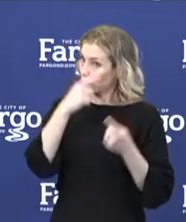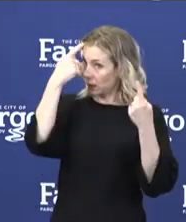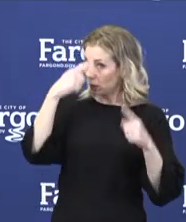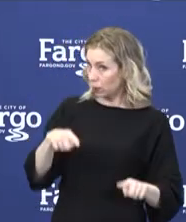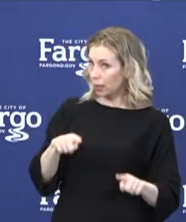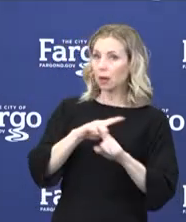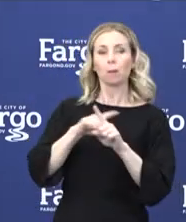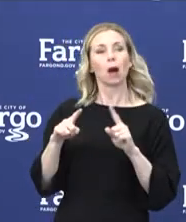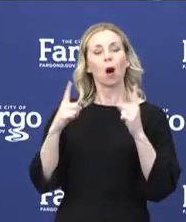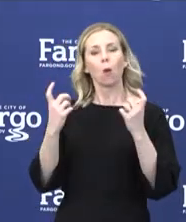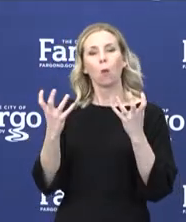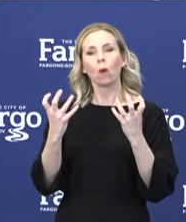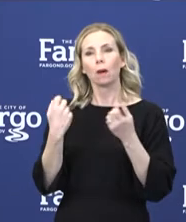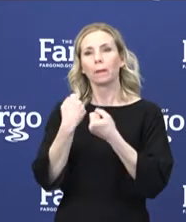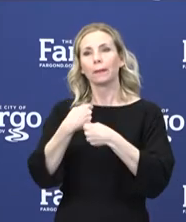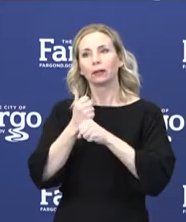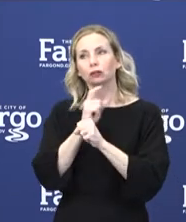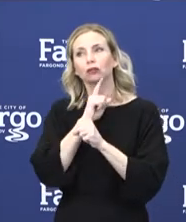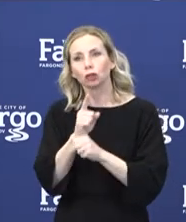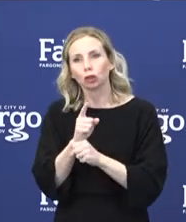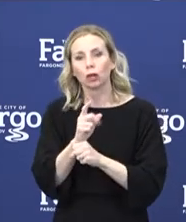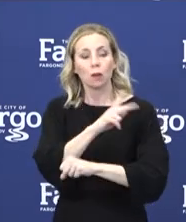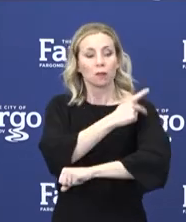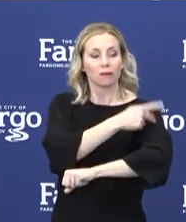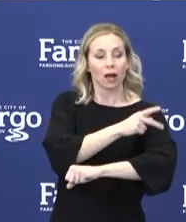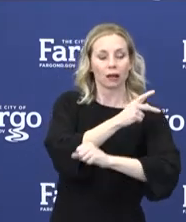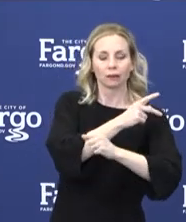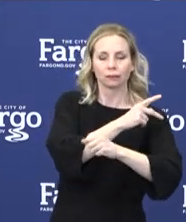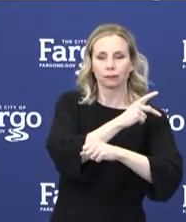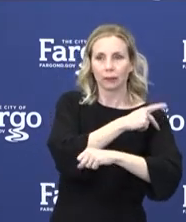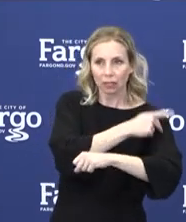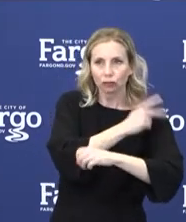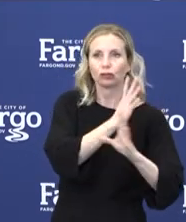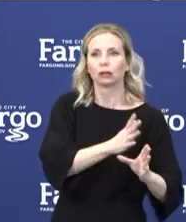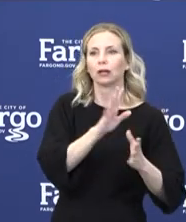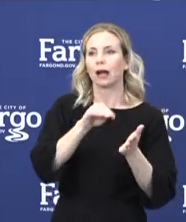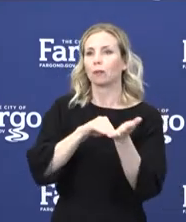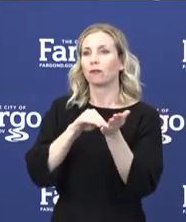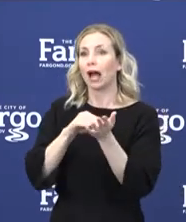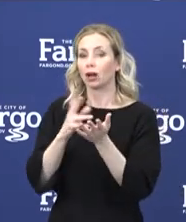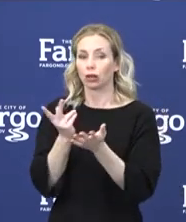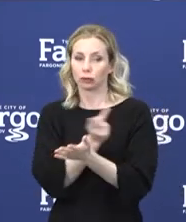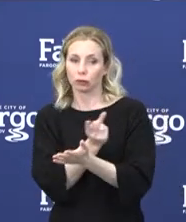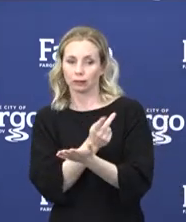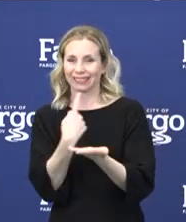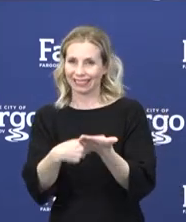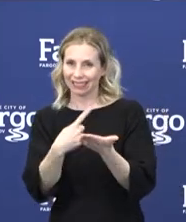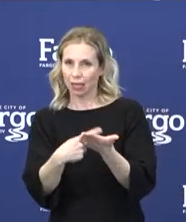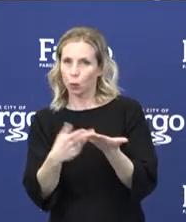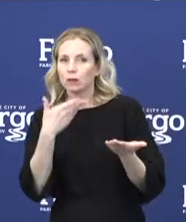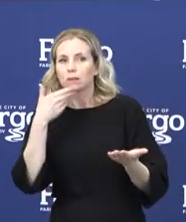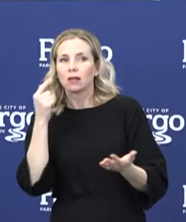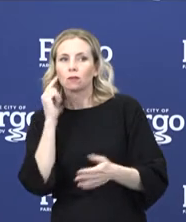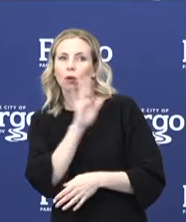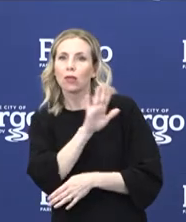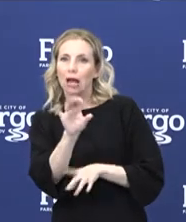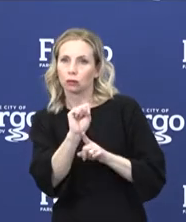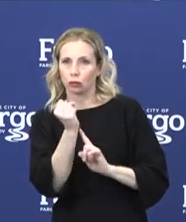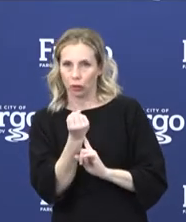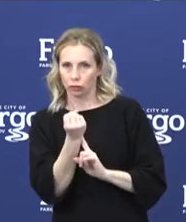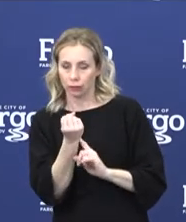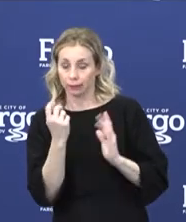a discussion between the provider and the patient for what is best for them and their situation. So